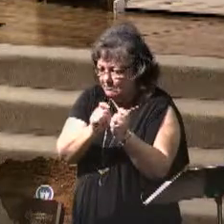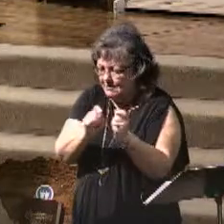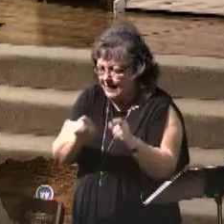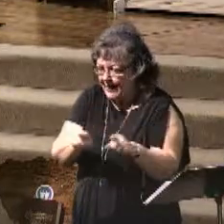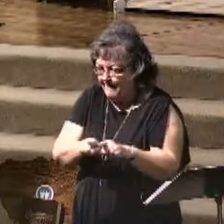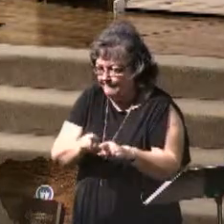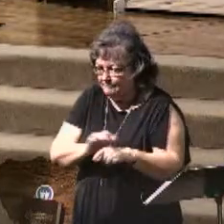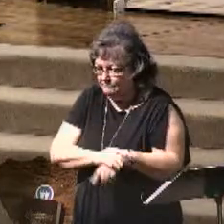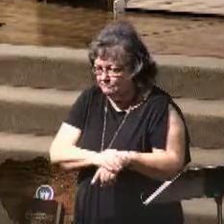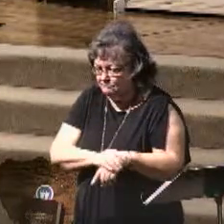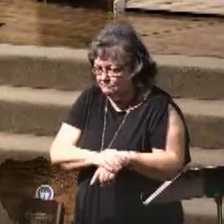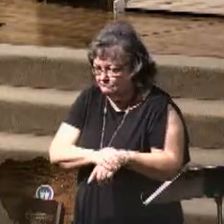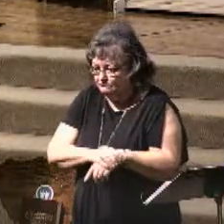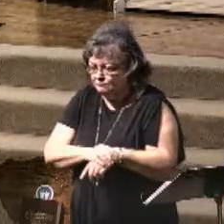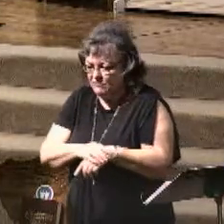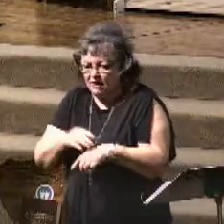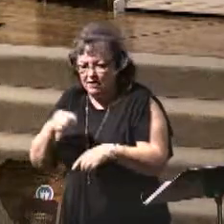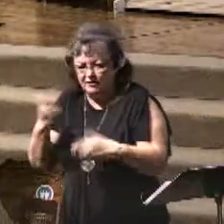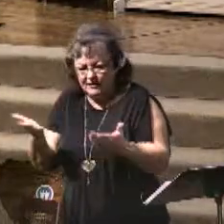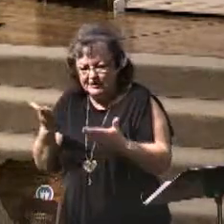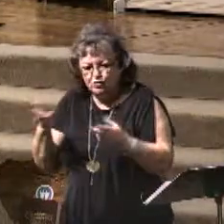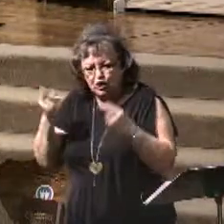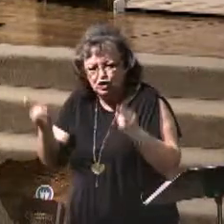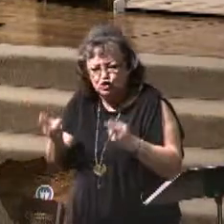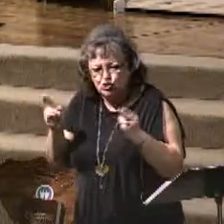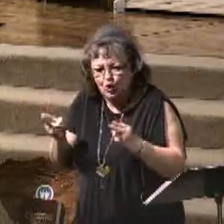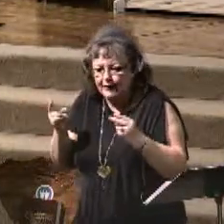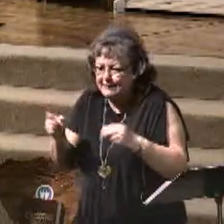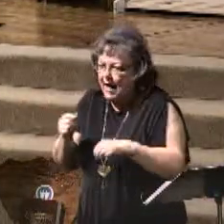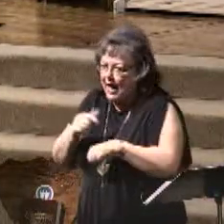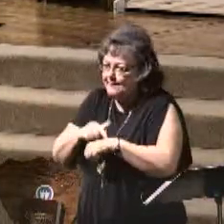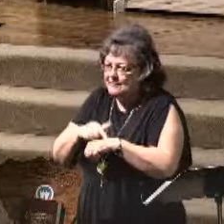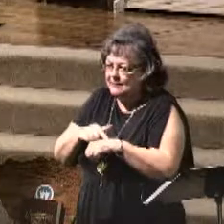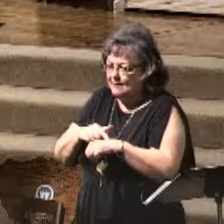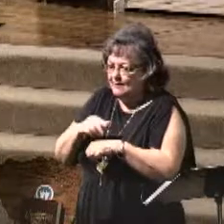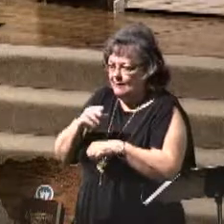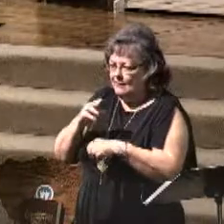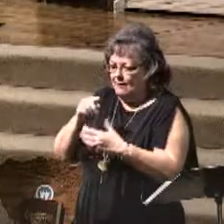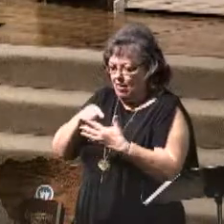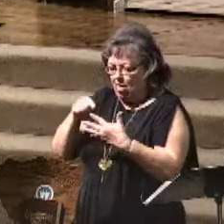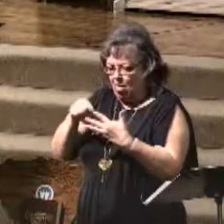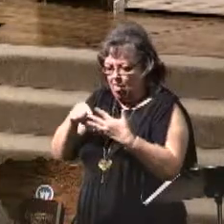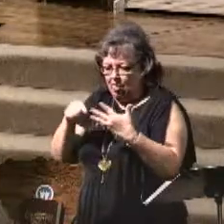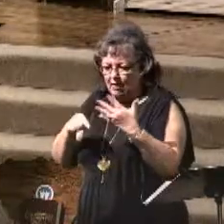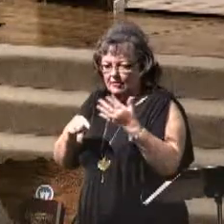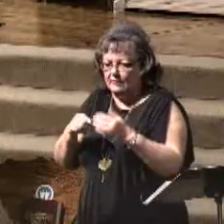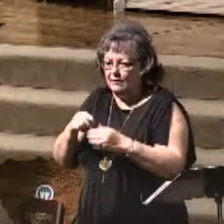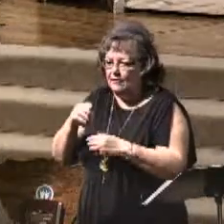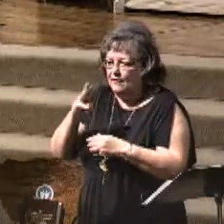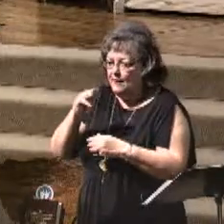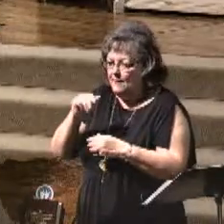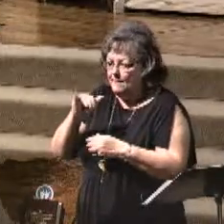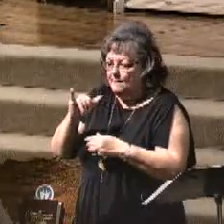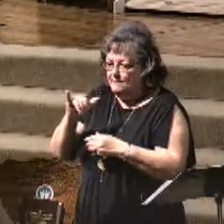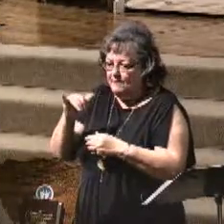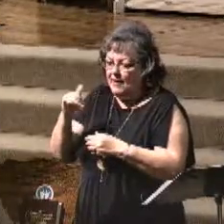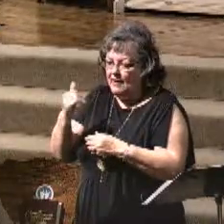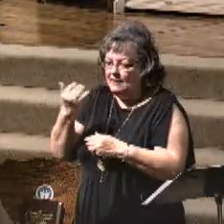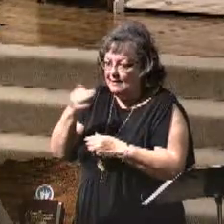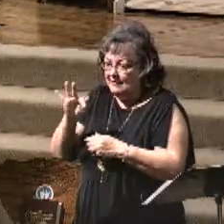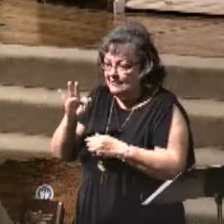So these historic times, 1948, May 14th, 1948, Israel became a nation again,